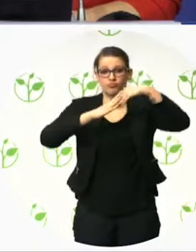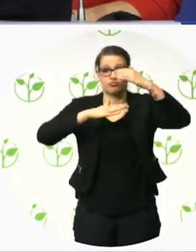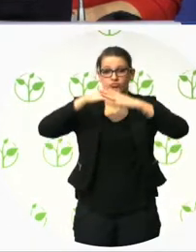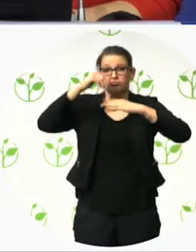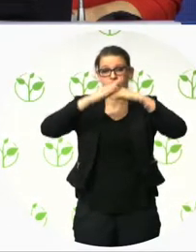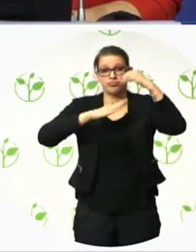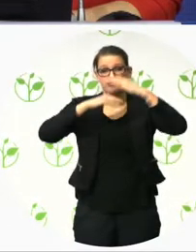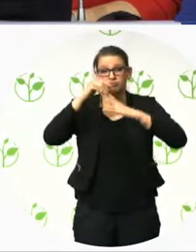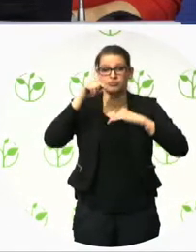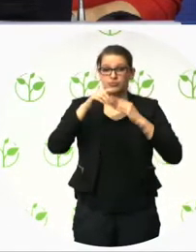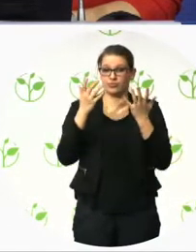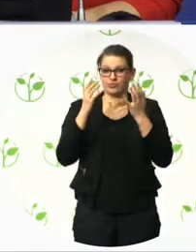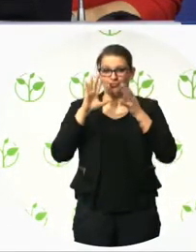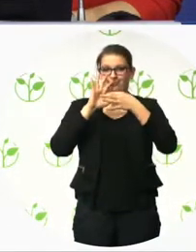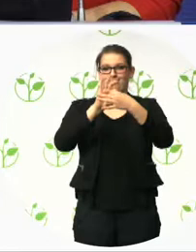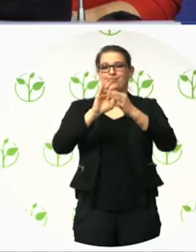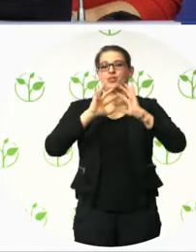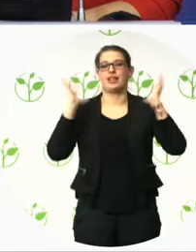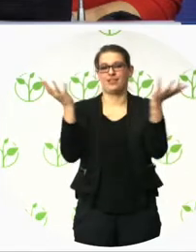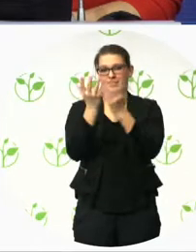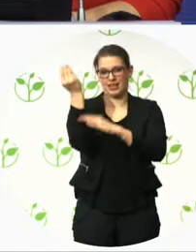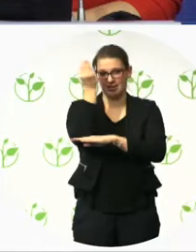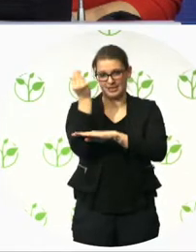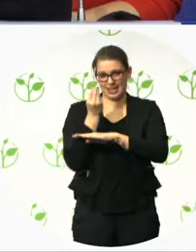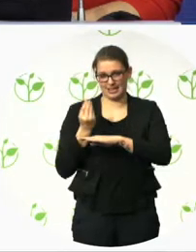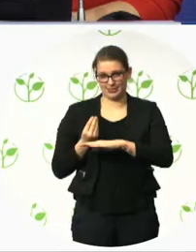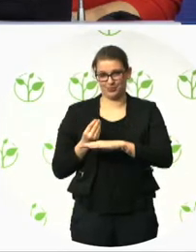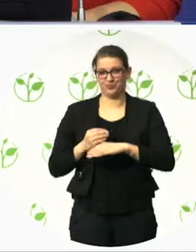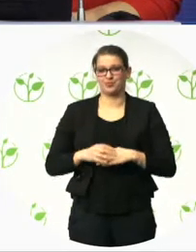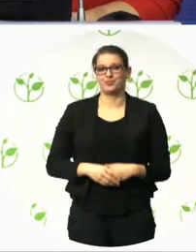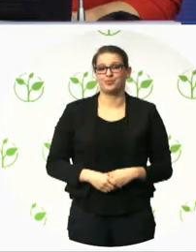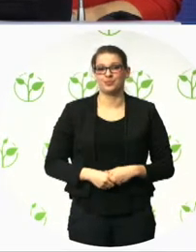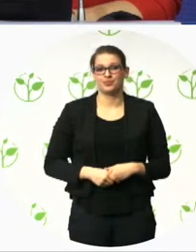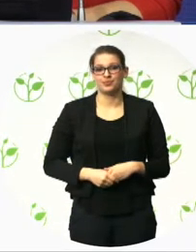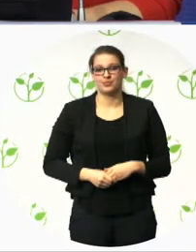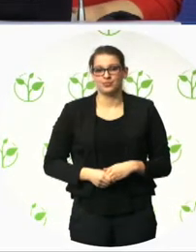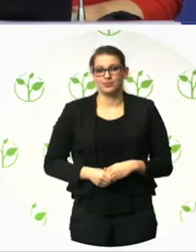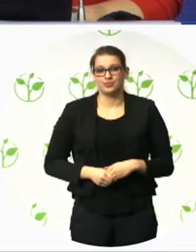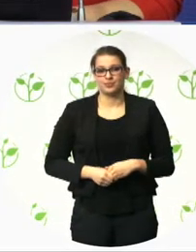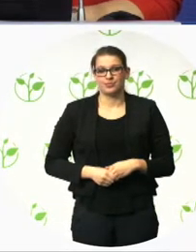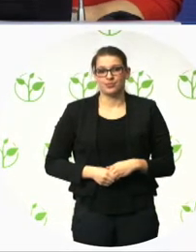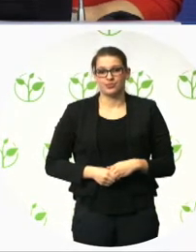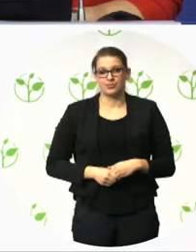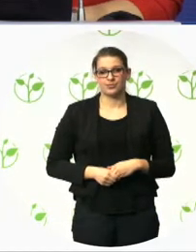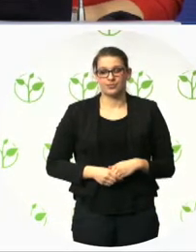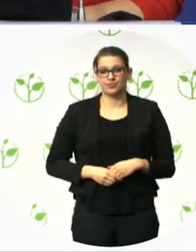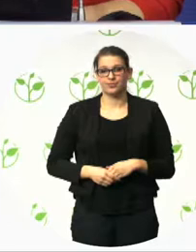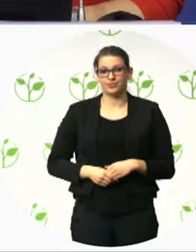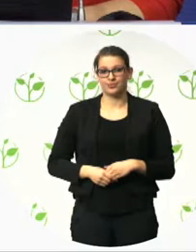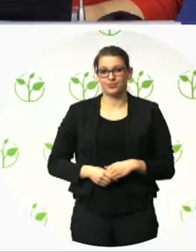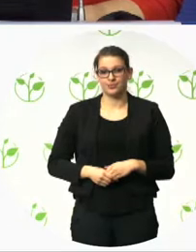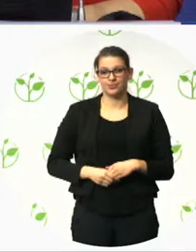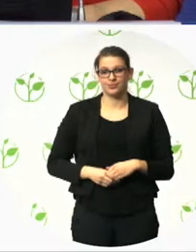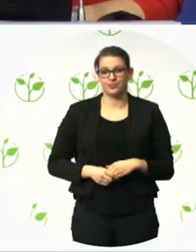and the City Council has just reiterated that CRPD should be